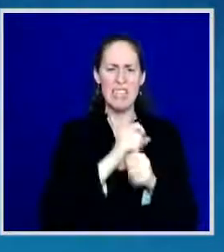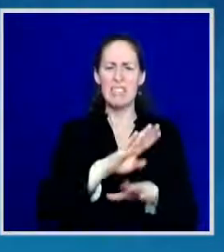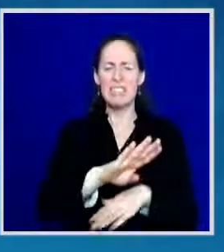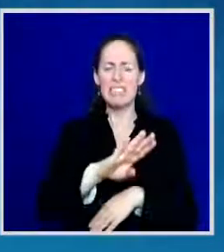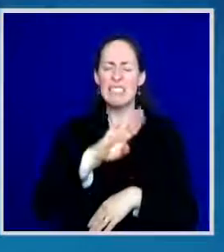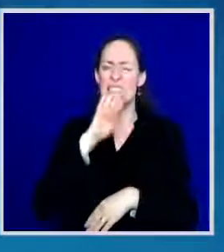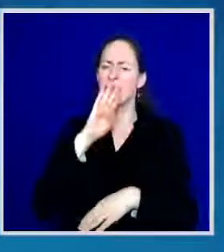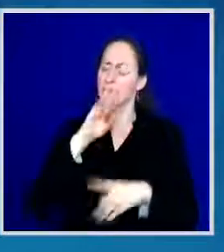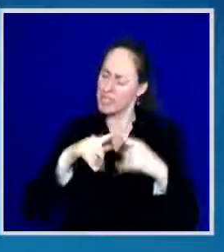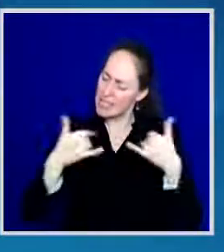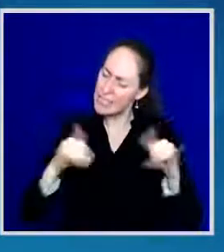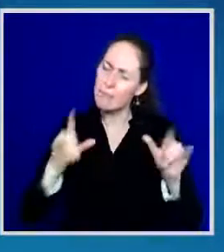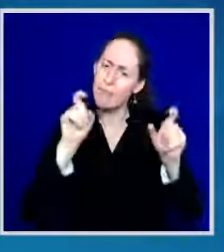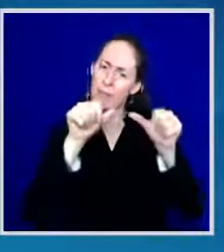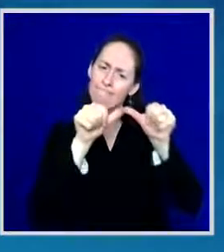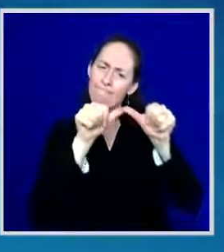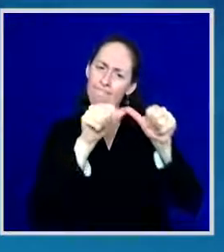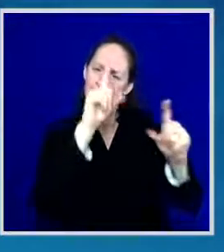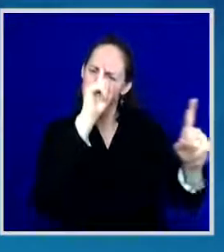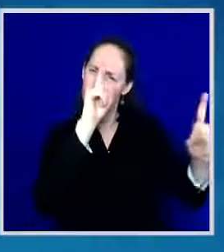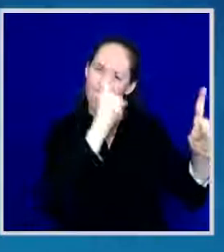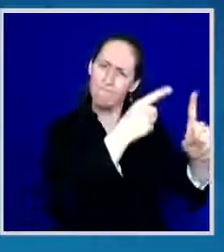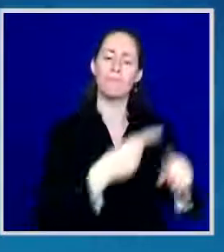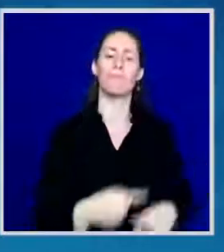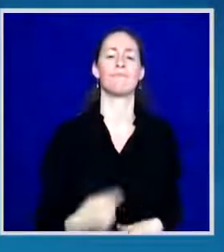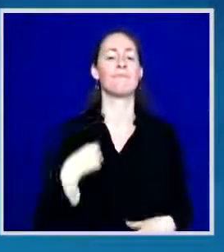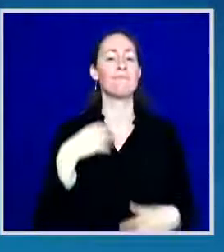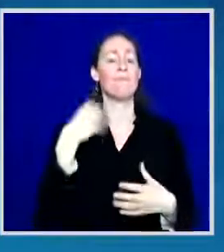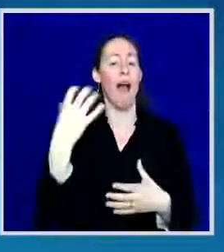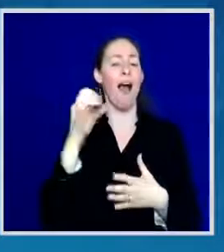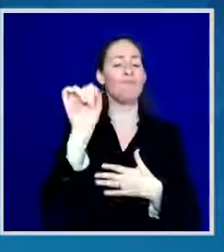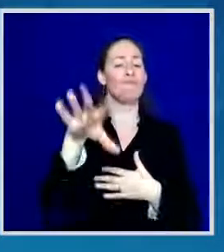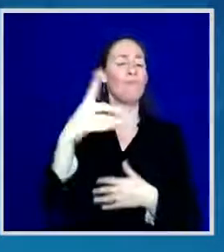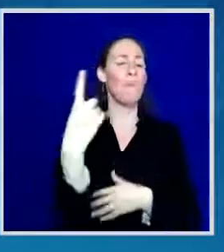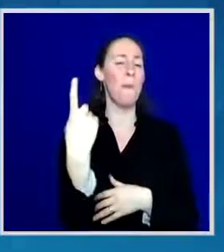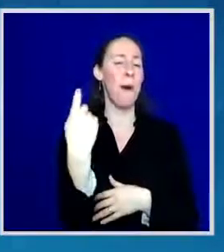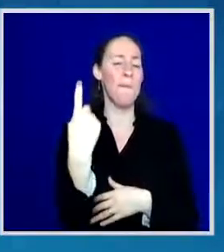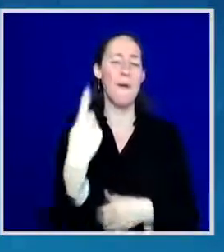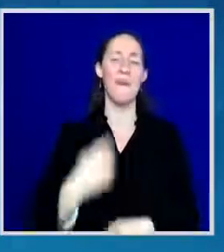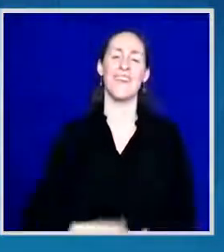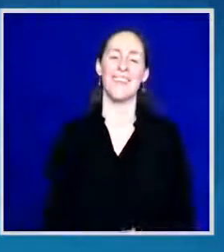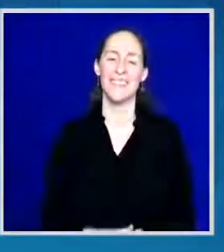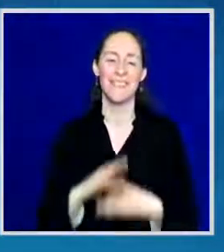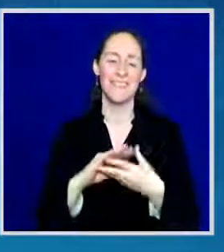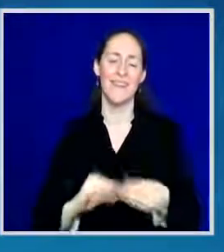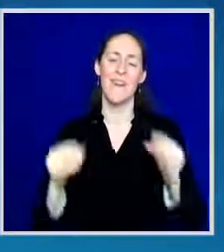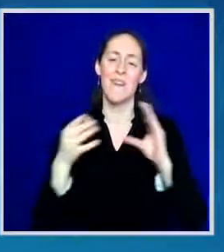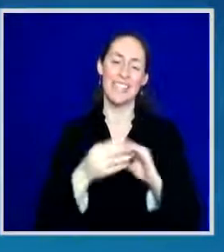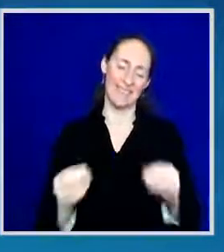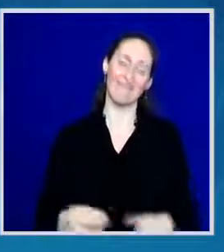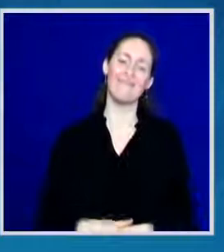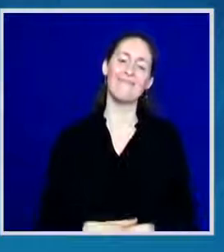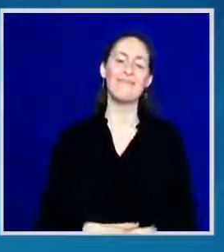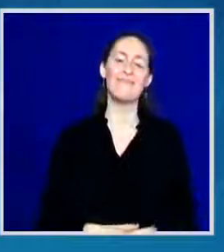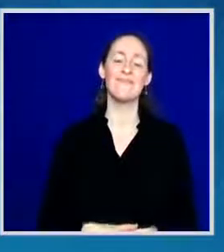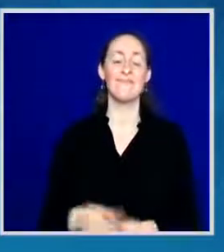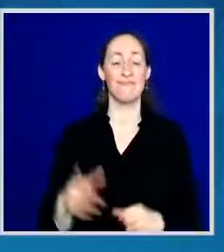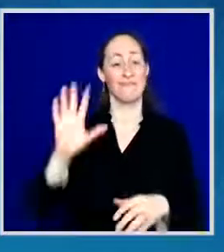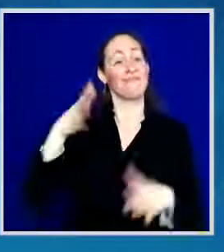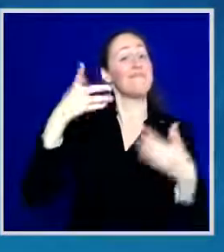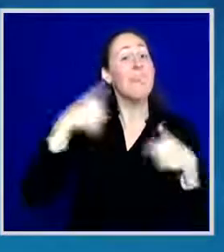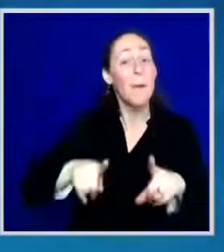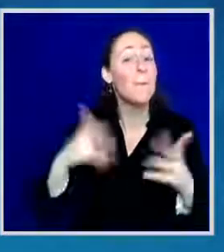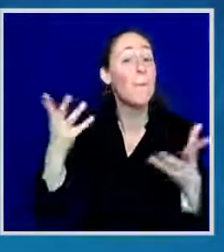So, I want to end with one more story. So, about a month ago, I met this little girl. Her name